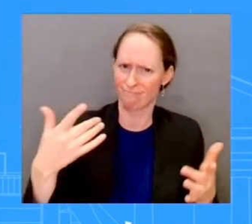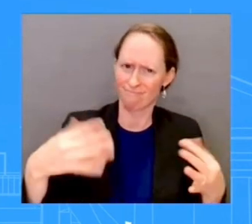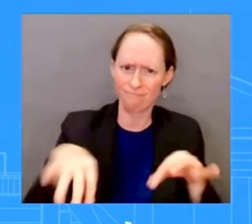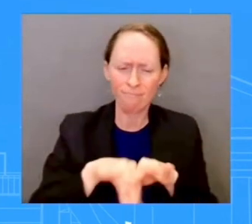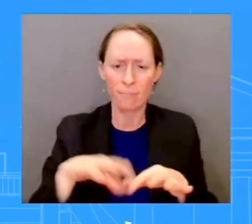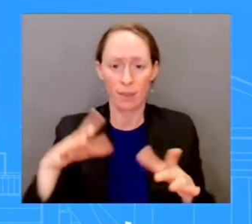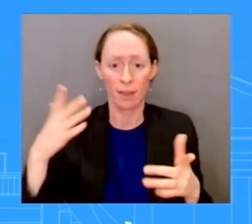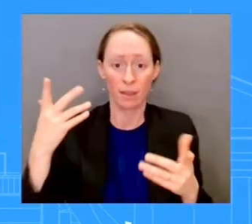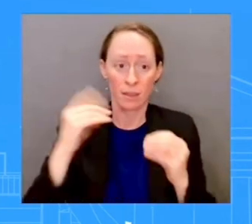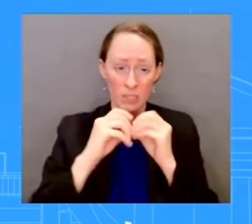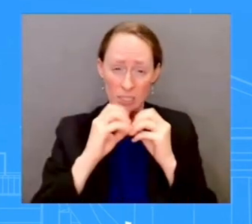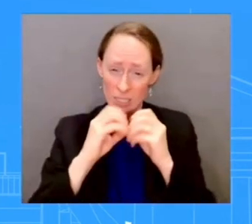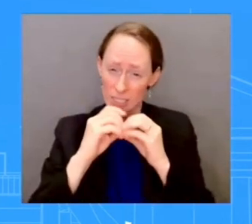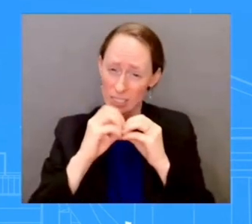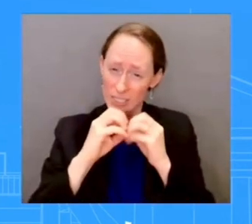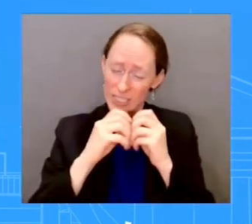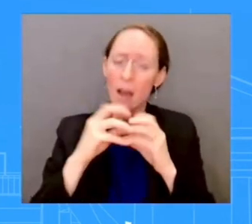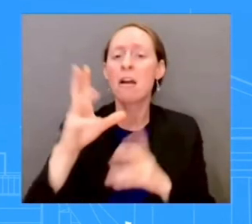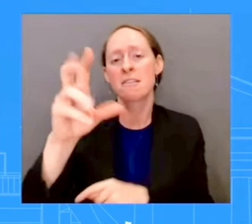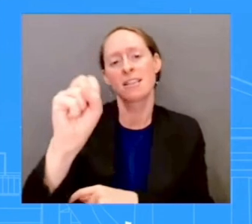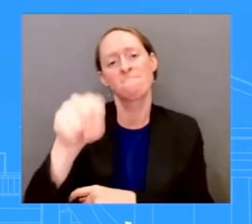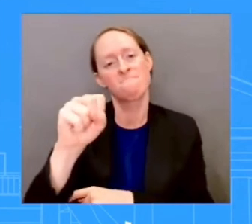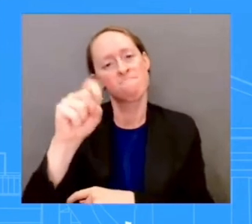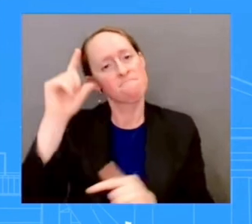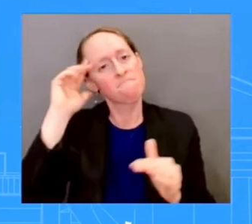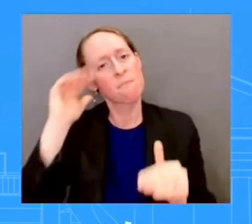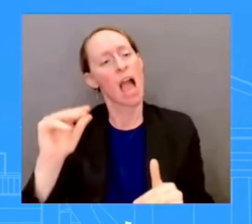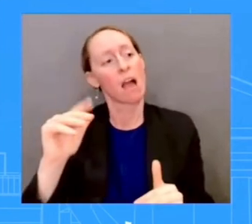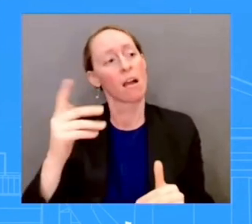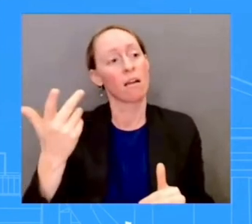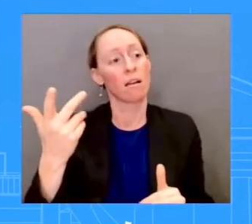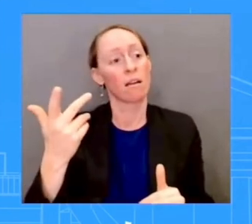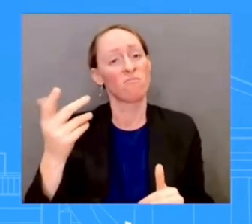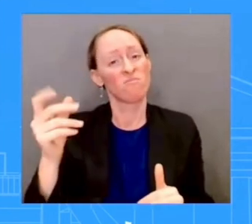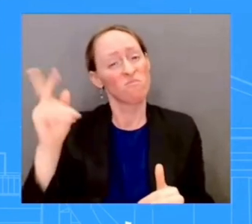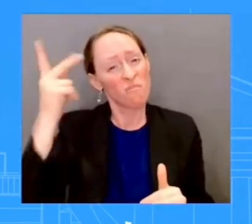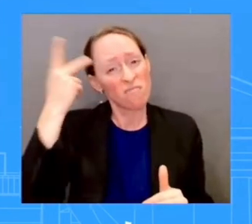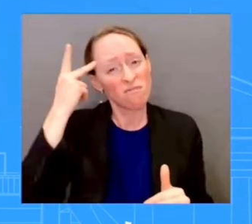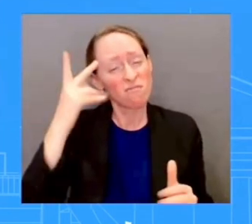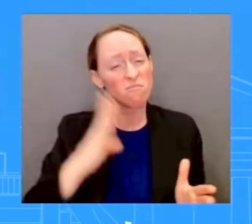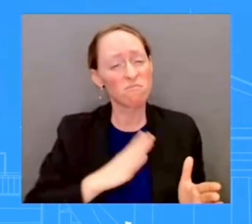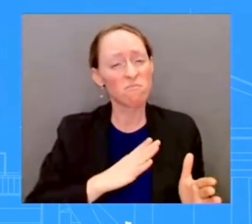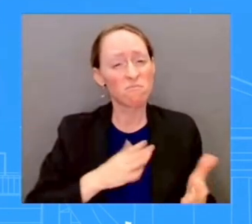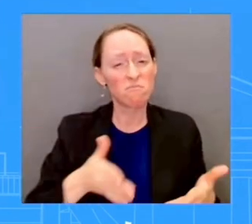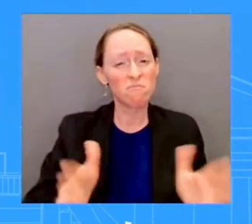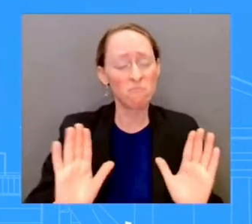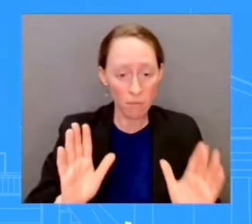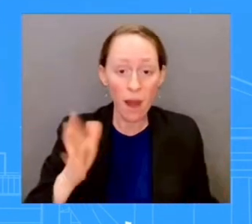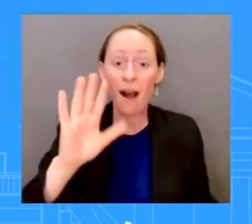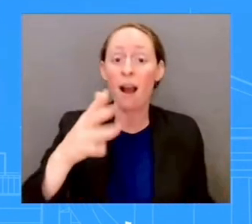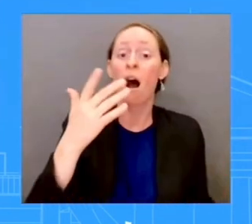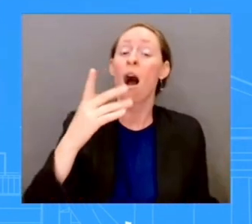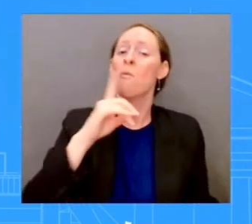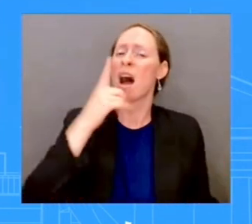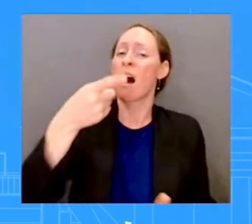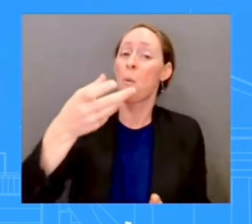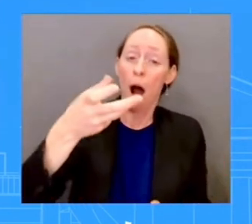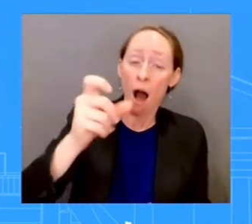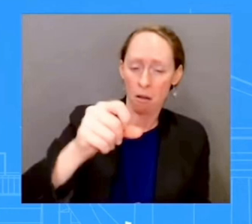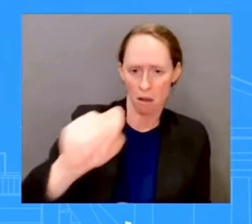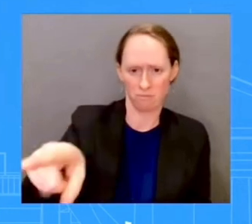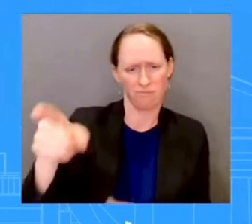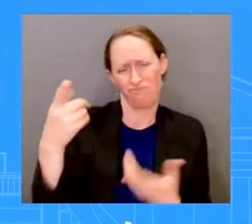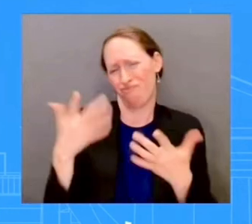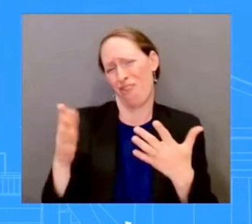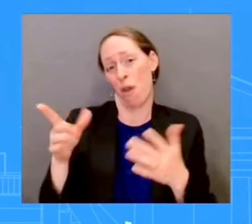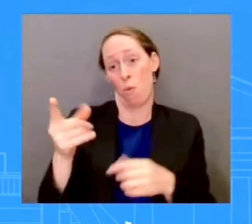relates to her trip, I'm going to let the Department of Commerce speak directly to that. She's been very vocal, as I said, has done a couple of interviews. I know